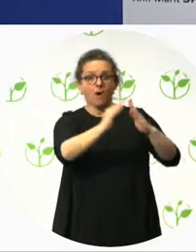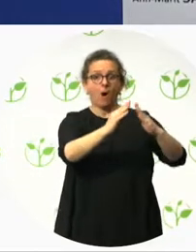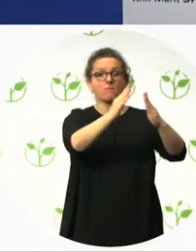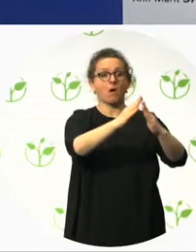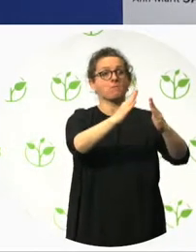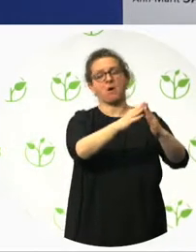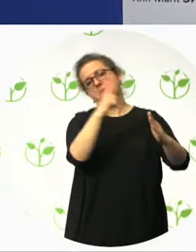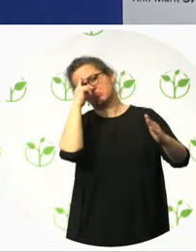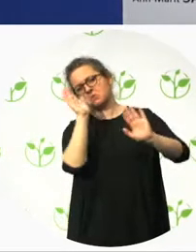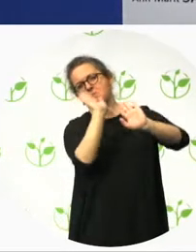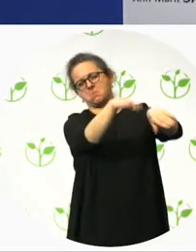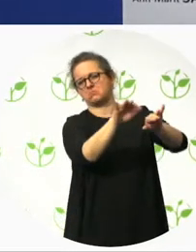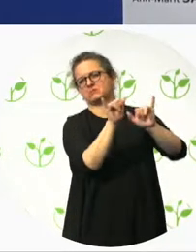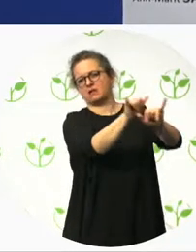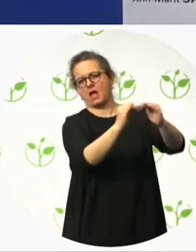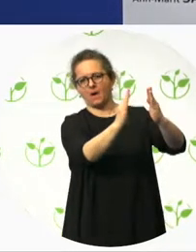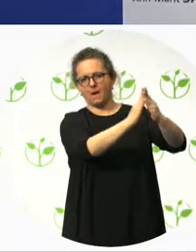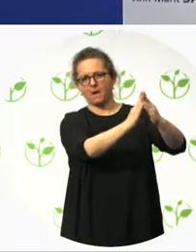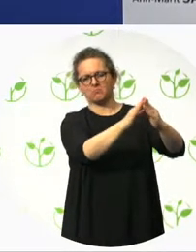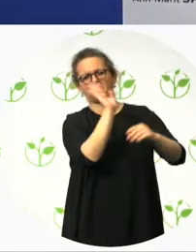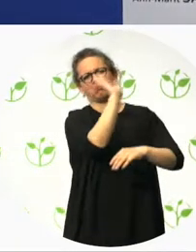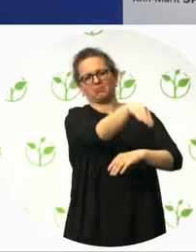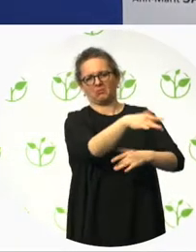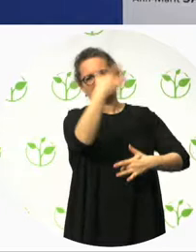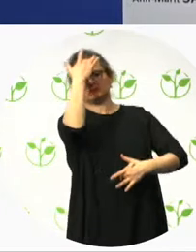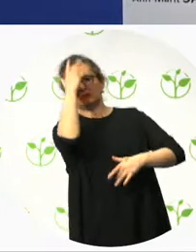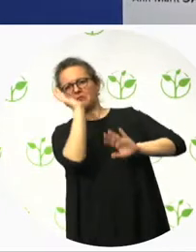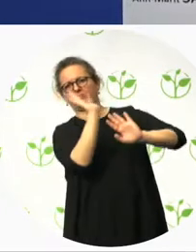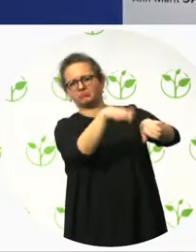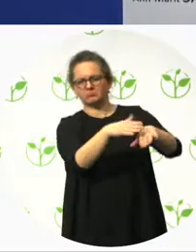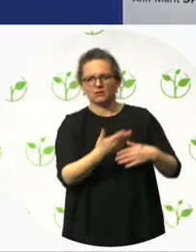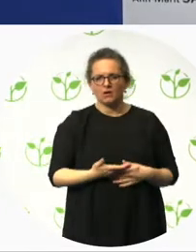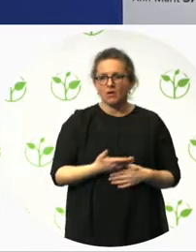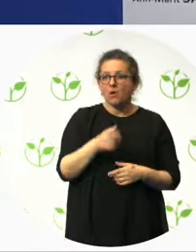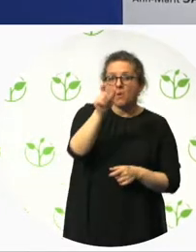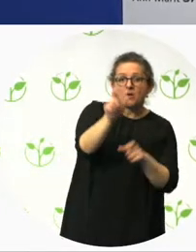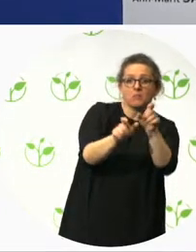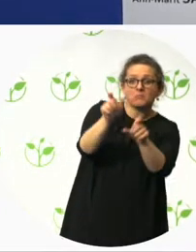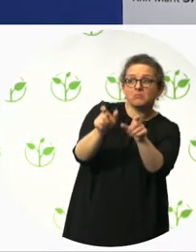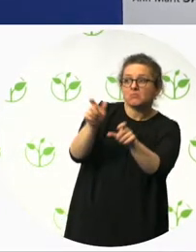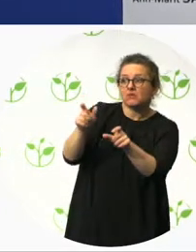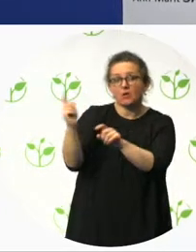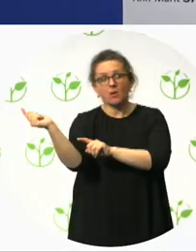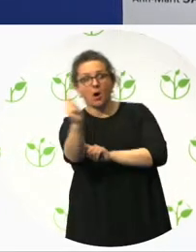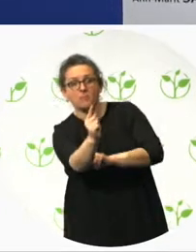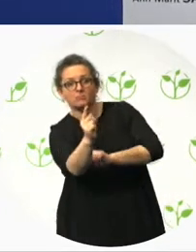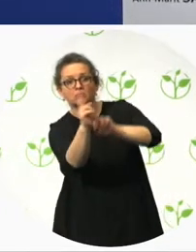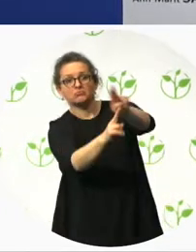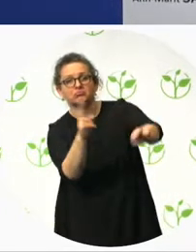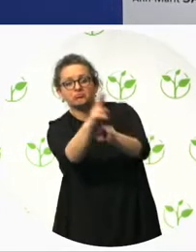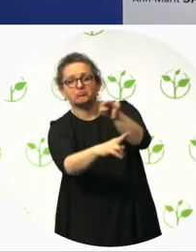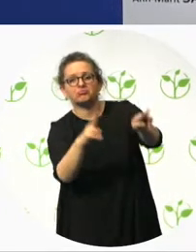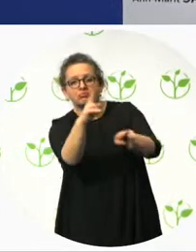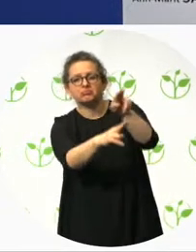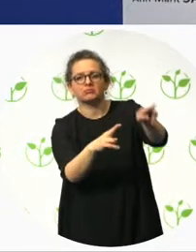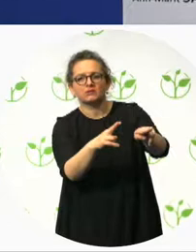with both the daughter who is looking after the mother or father, but also the siblings, the carers as part of that. These